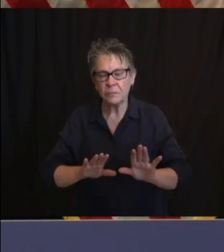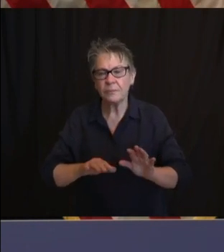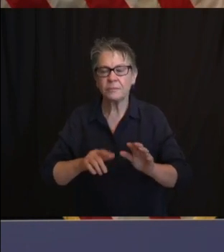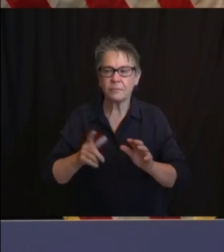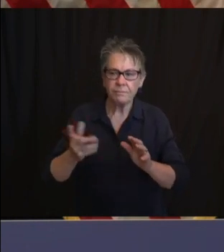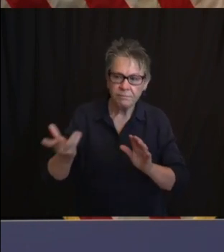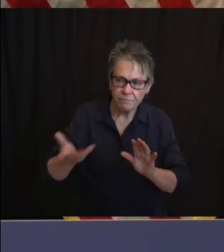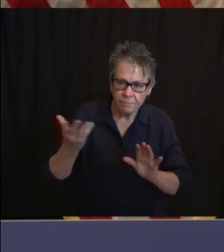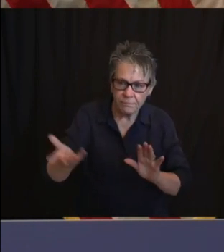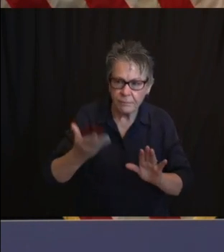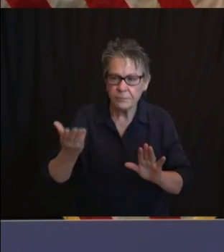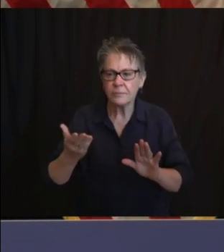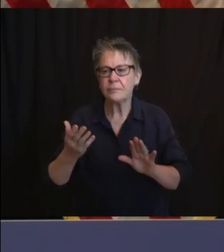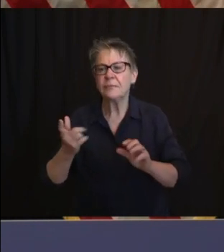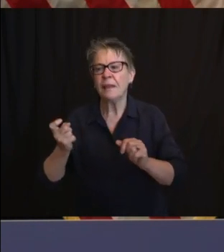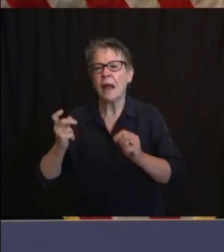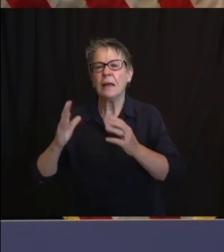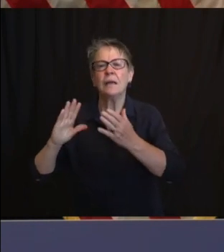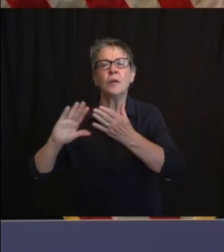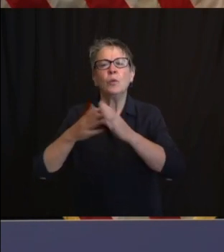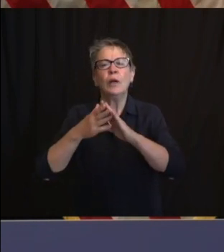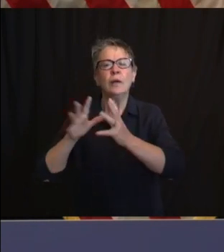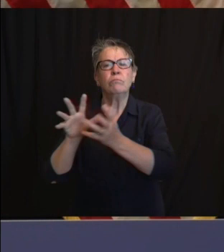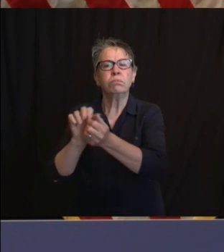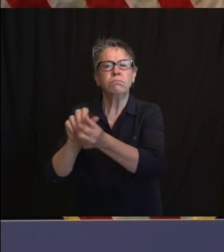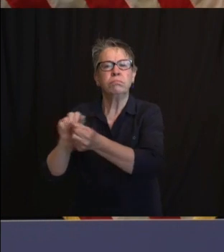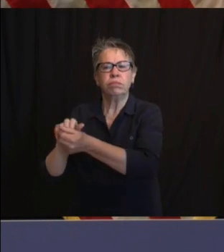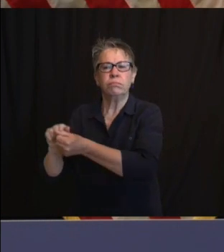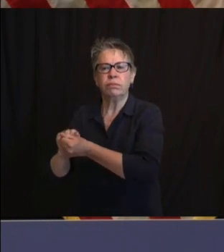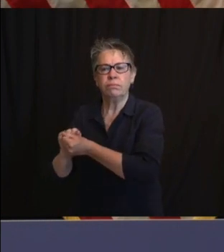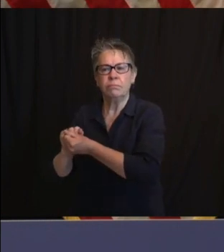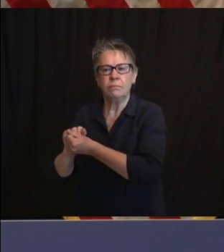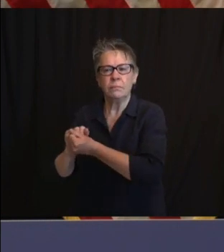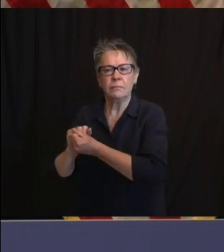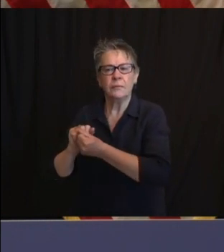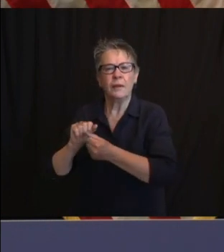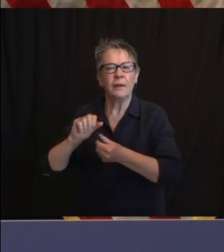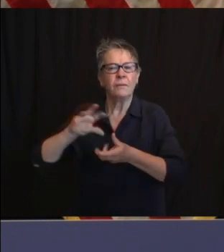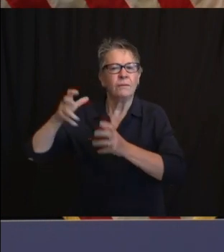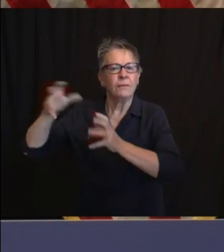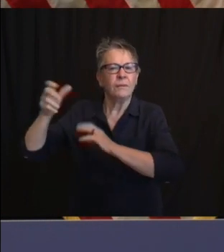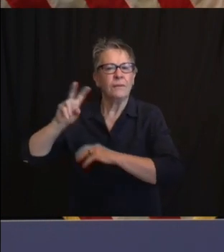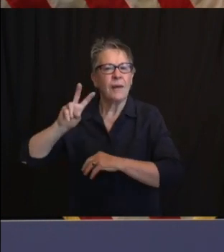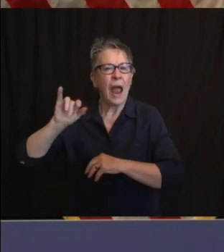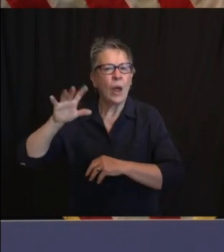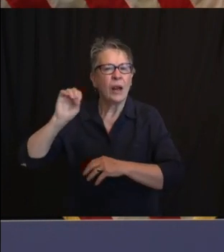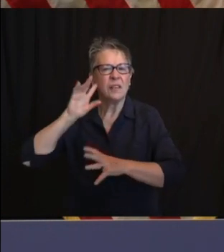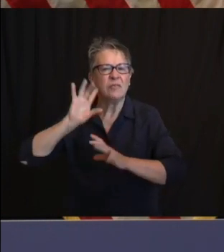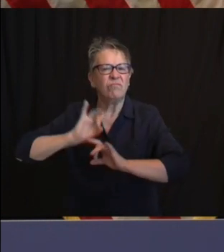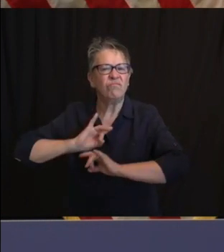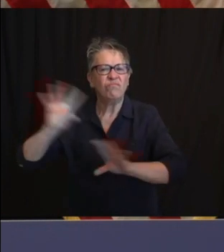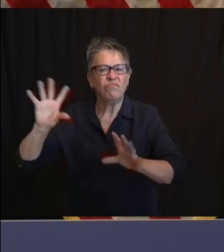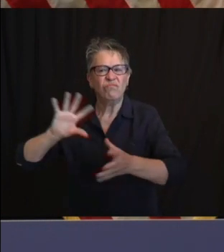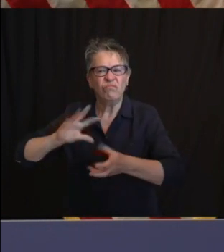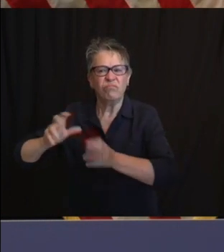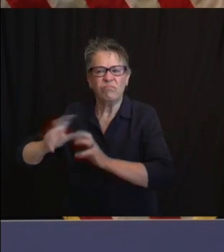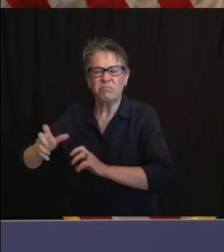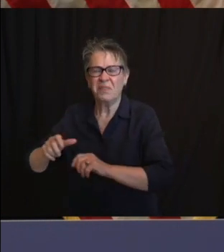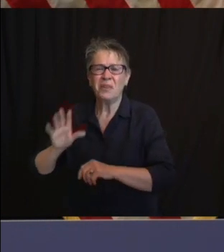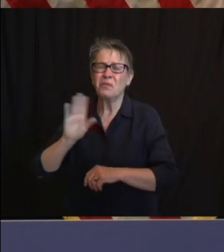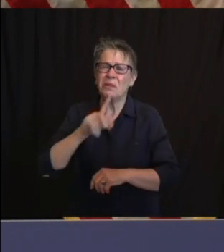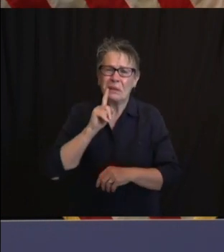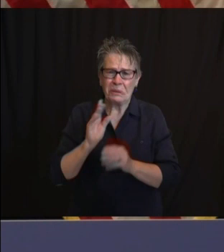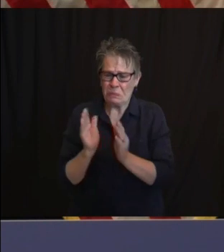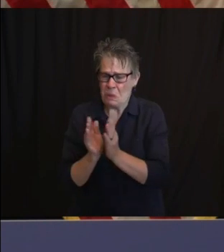community destruction, acts of violence, the, the, the small number so far, knock on wood, of bad